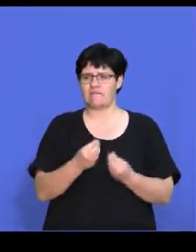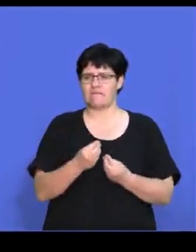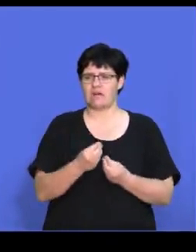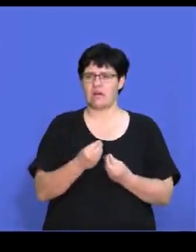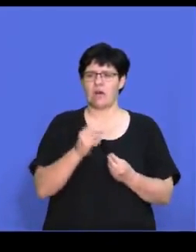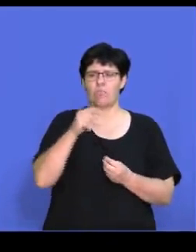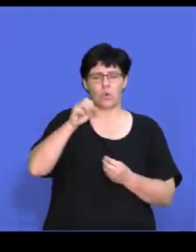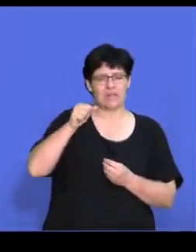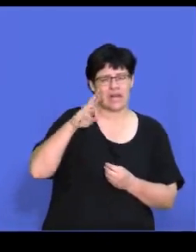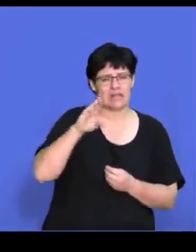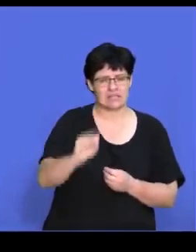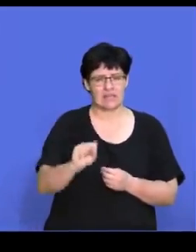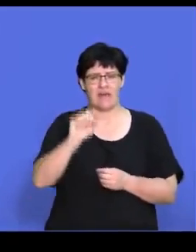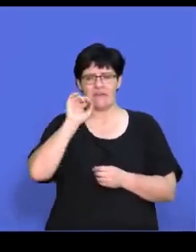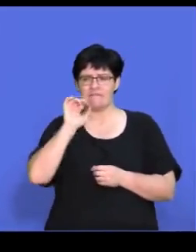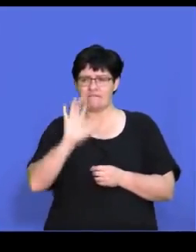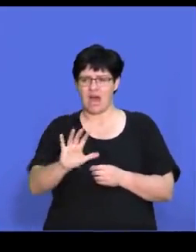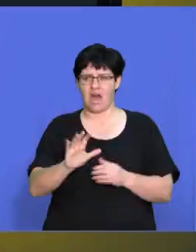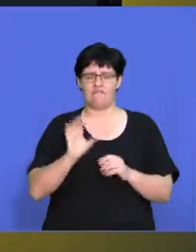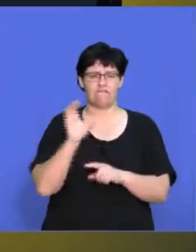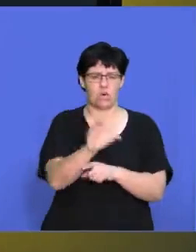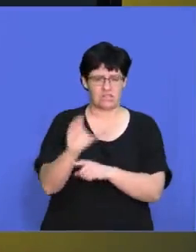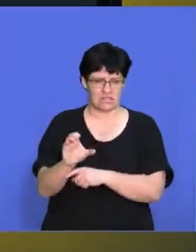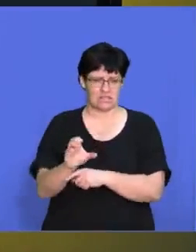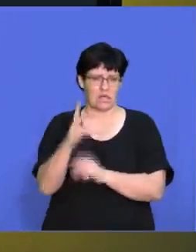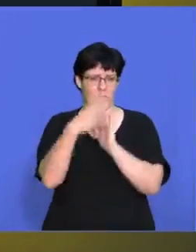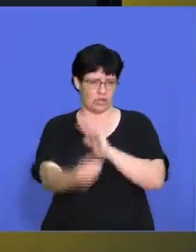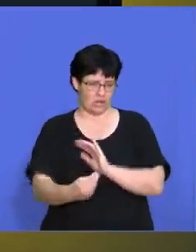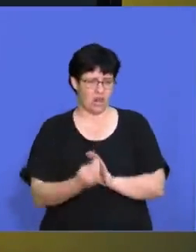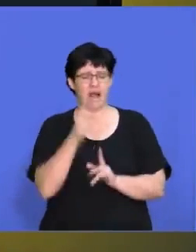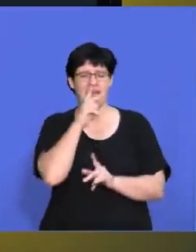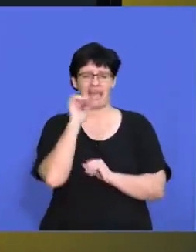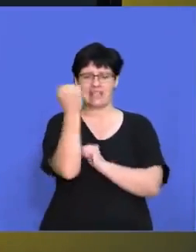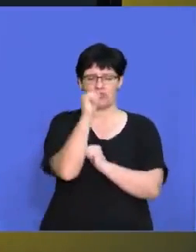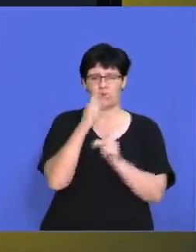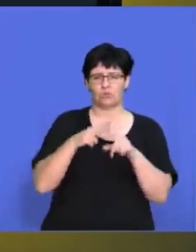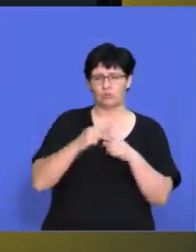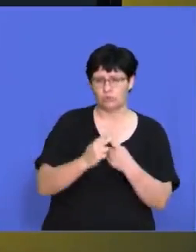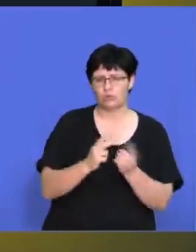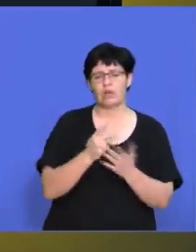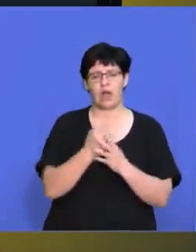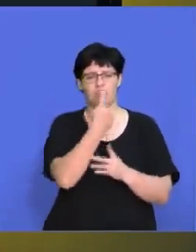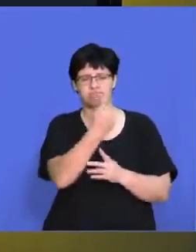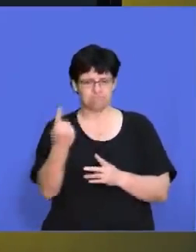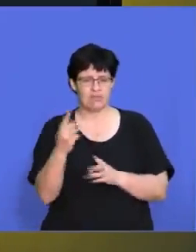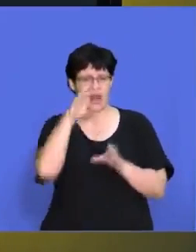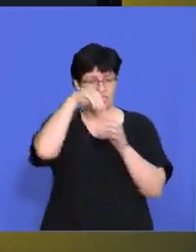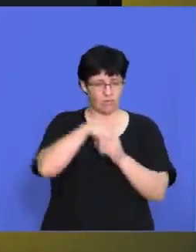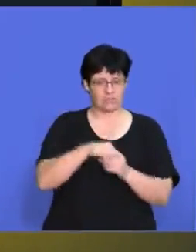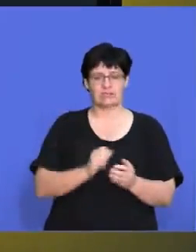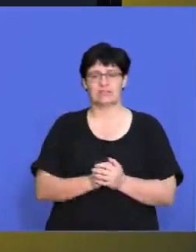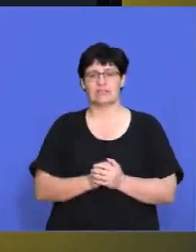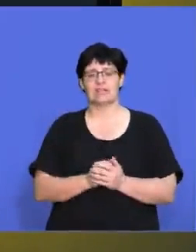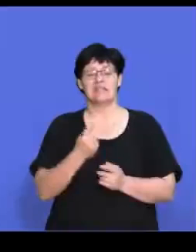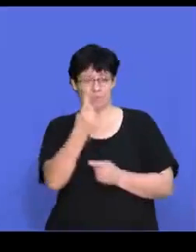model, right, so now we're looking at different industrial tools that we can use of which Porter's Fire